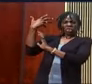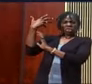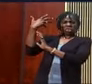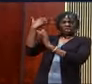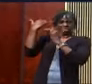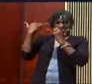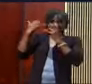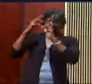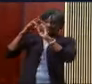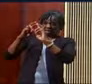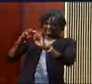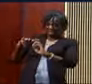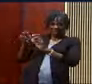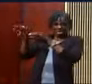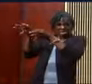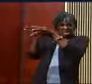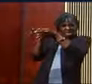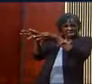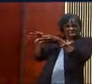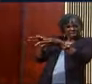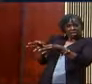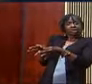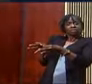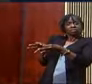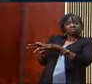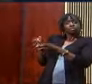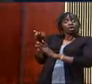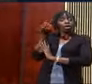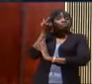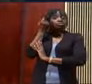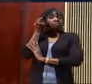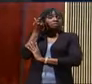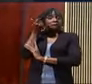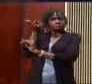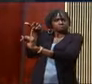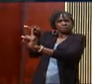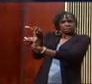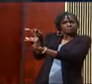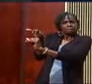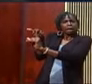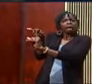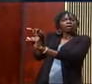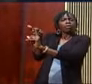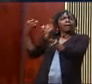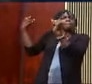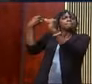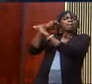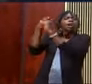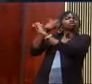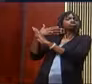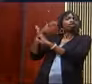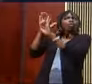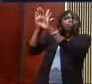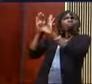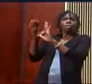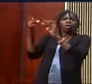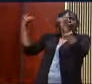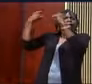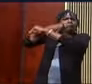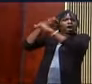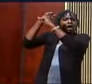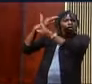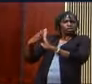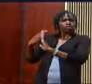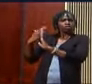and poet Muhammad Ali, understand that Ali said that a boxer, a great fighter may get